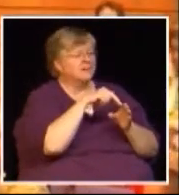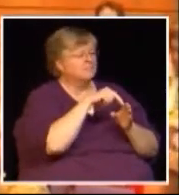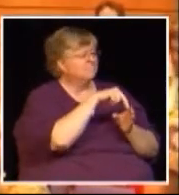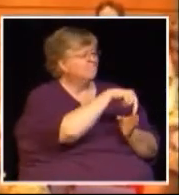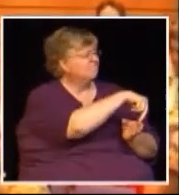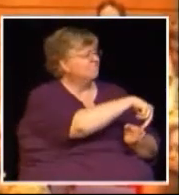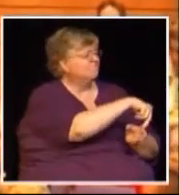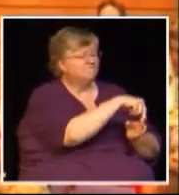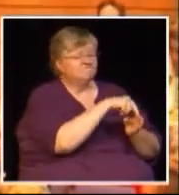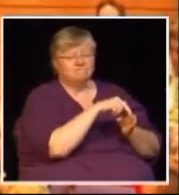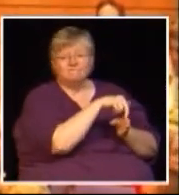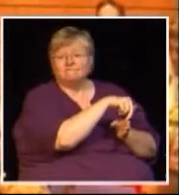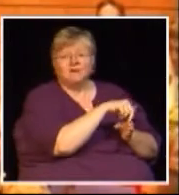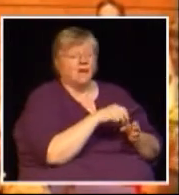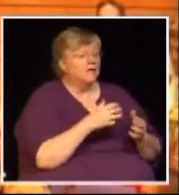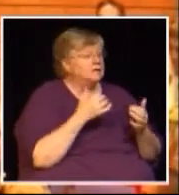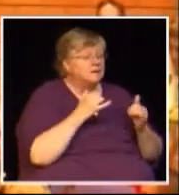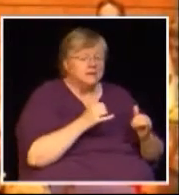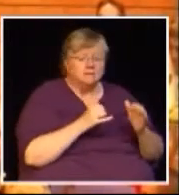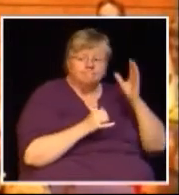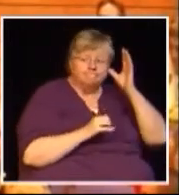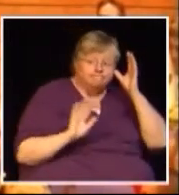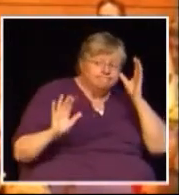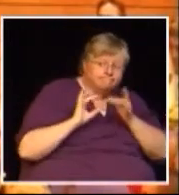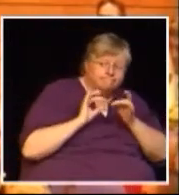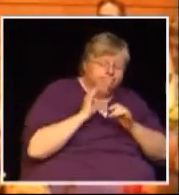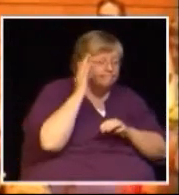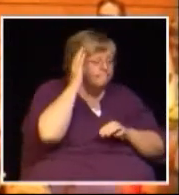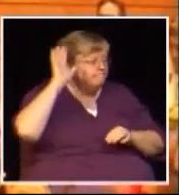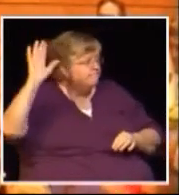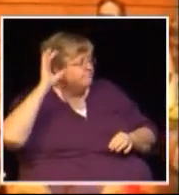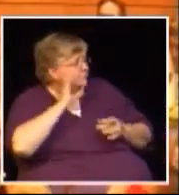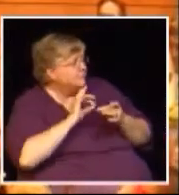I'm undecided and I must admit I'm still undecided